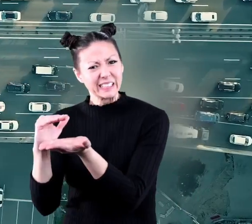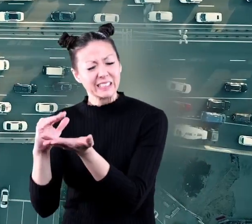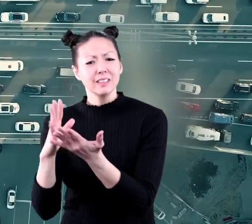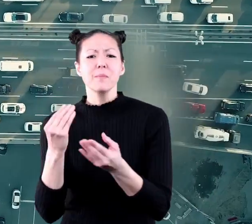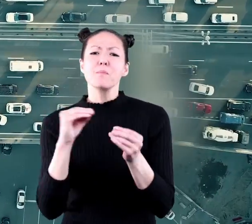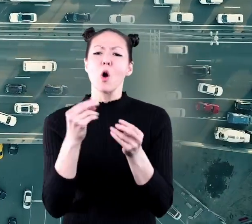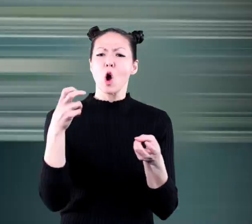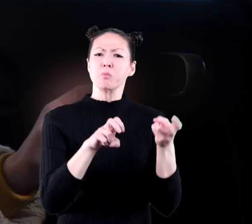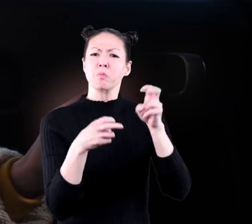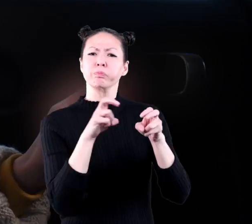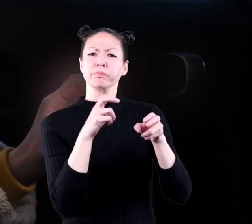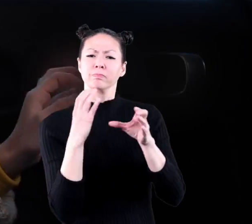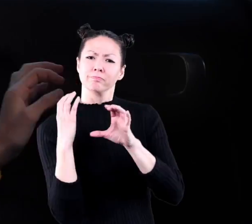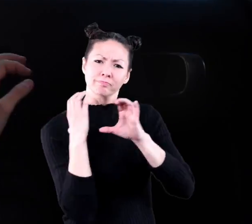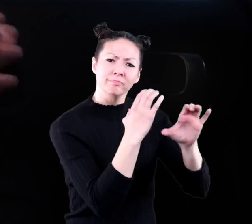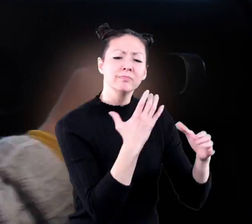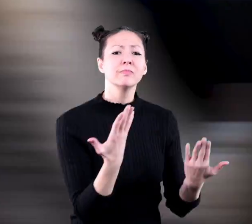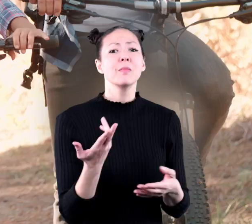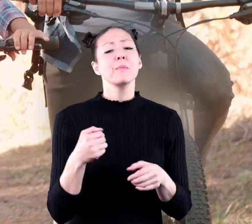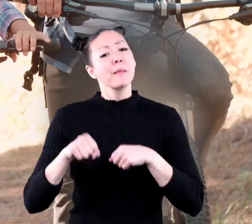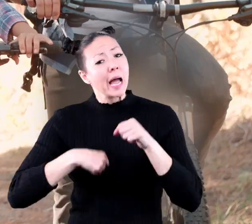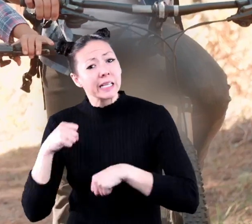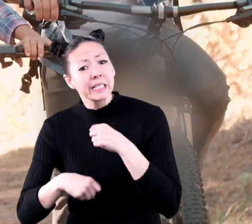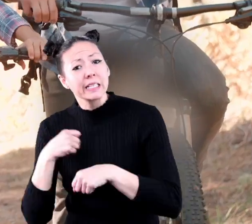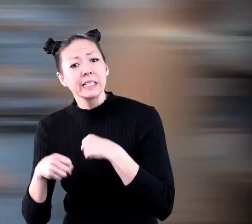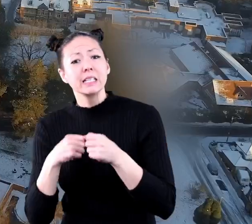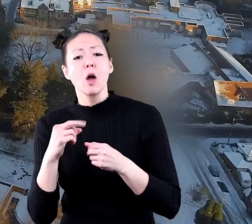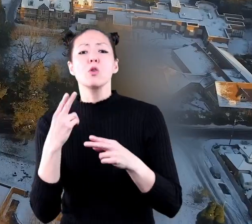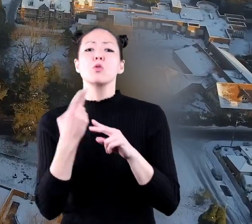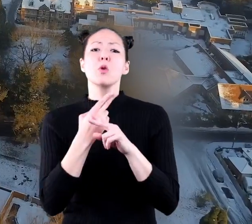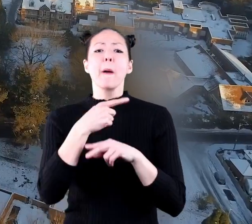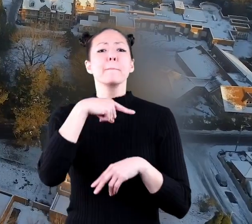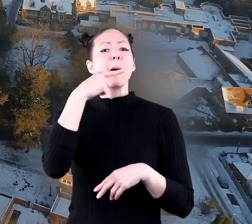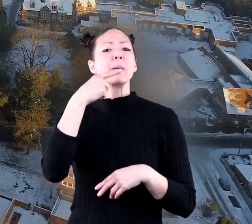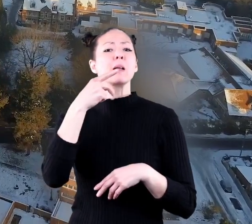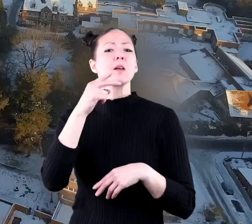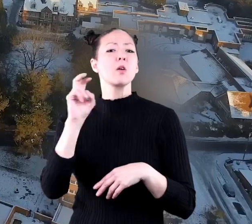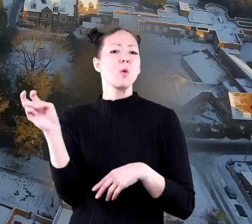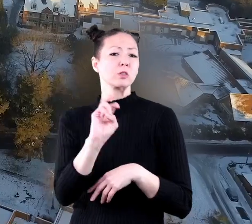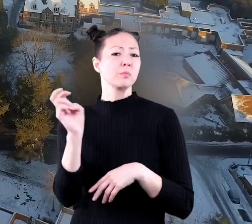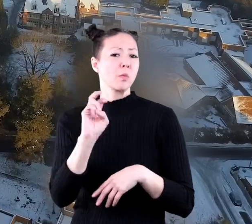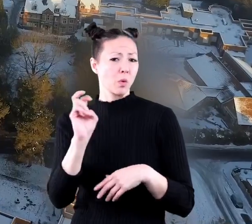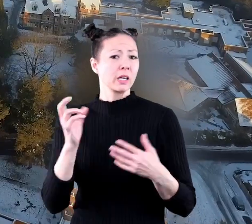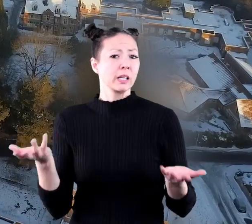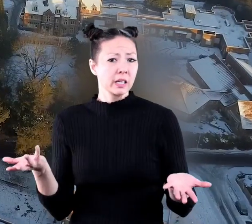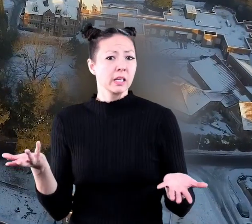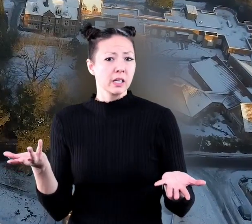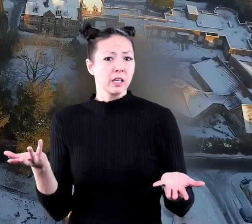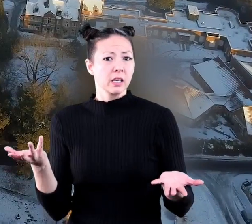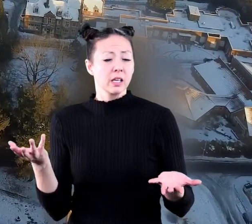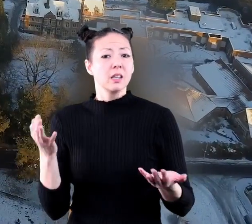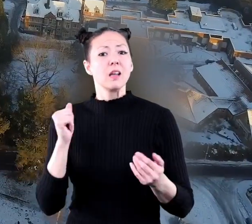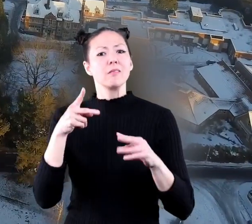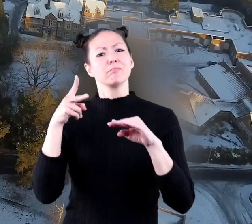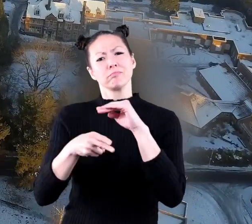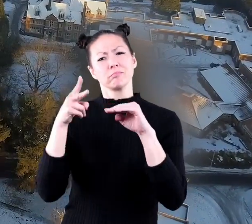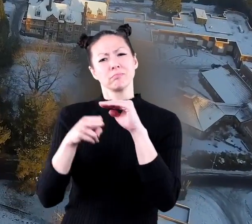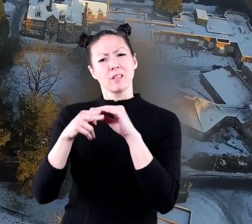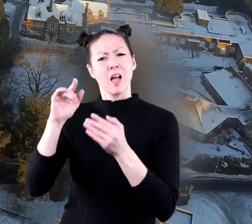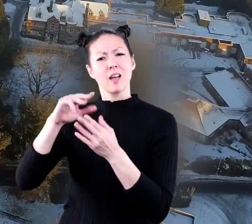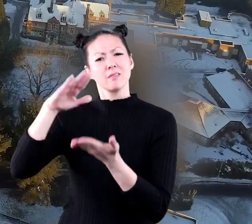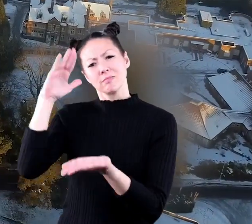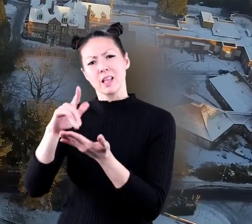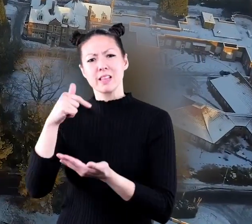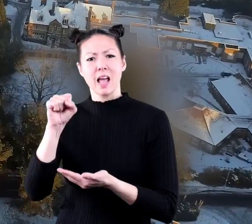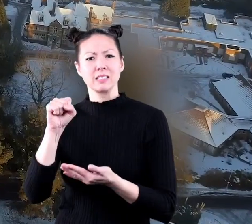often, carpooling, biking, or using public transportation, you can cut back on the gases